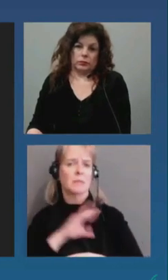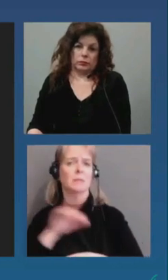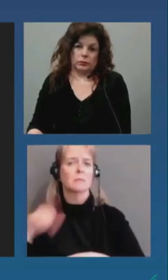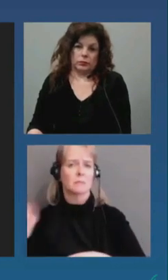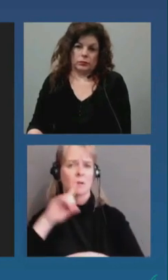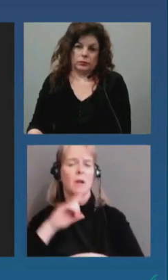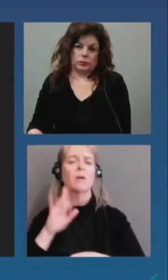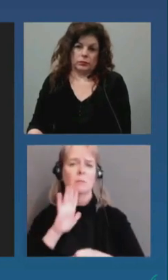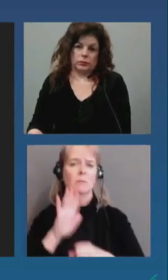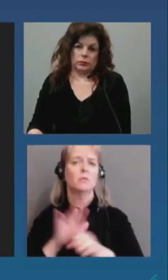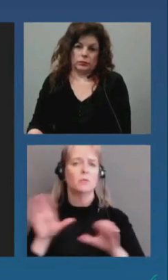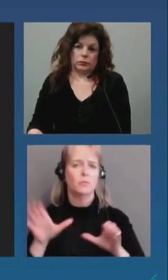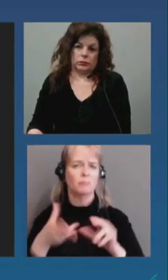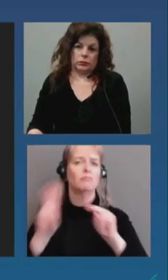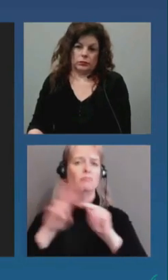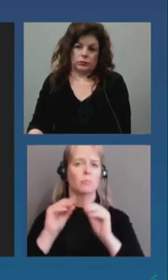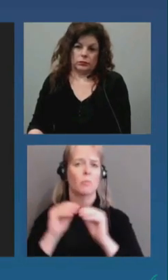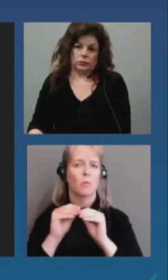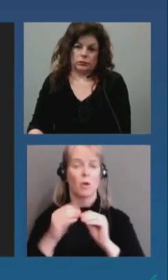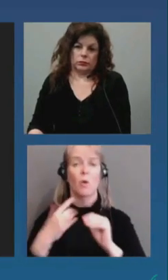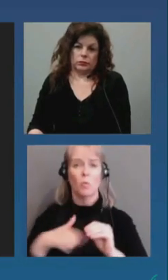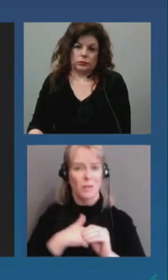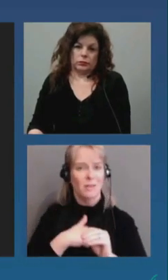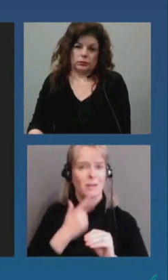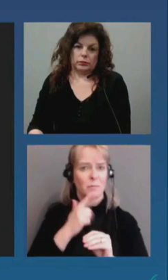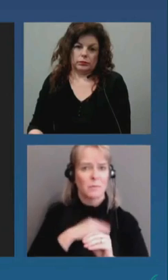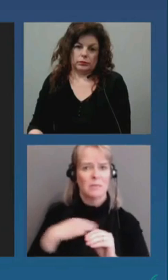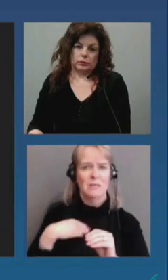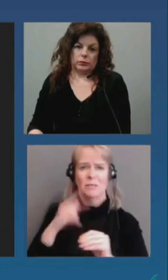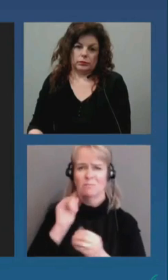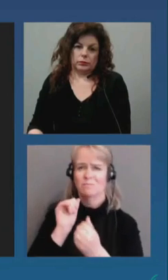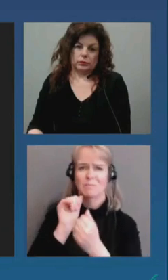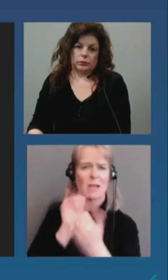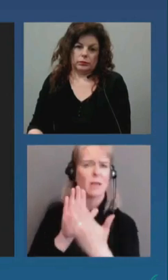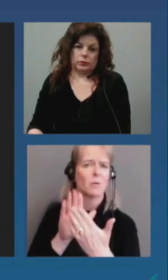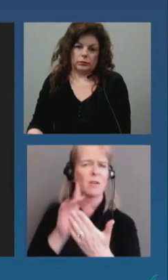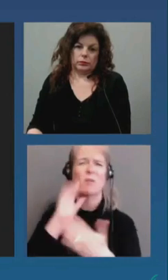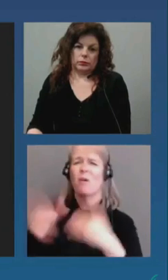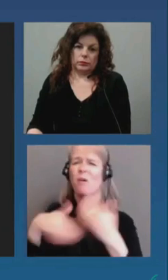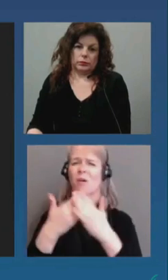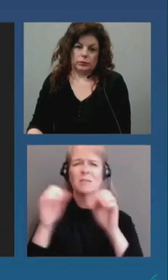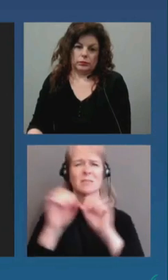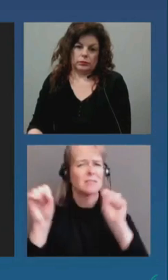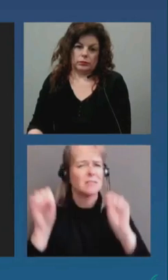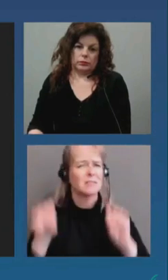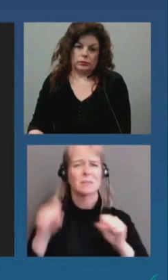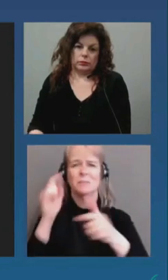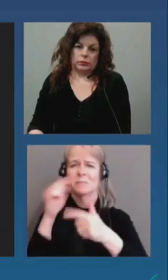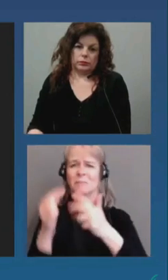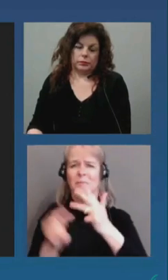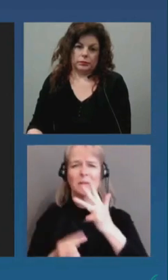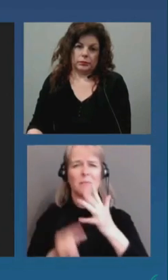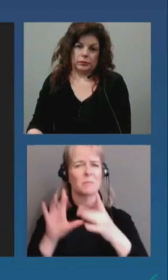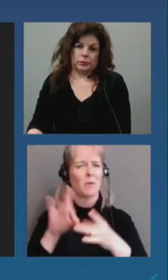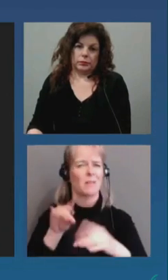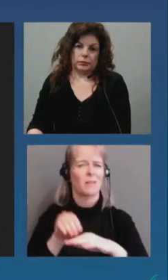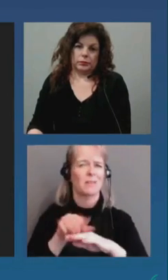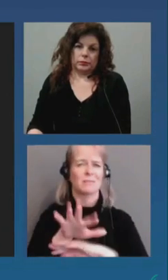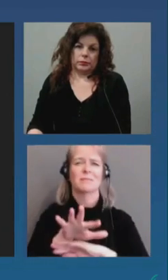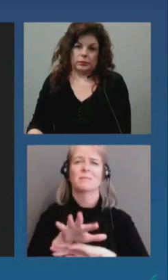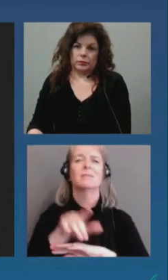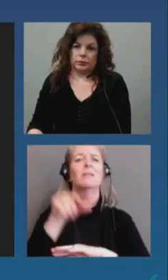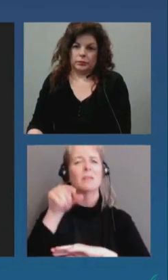must do our part to address head-on all systemic elements within our institution that contribute to the conditions which underpin